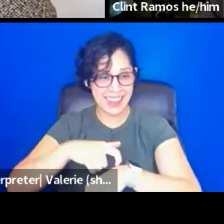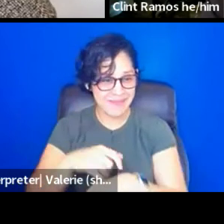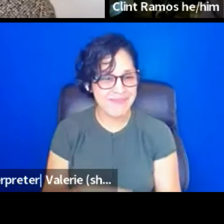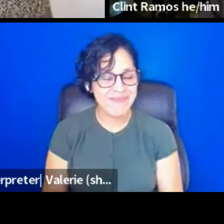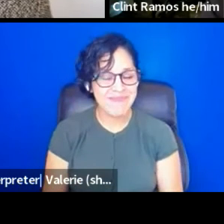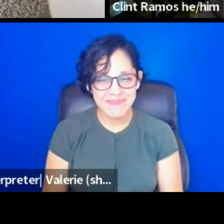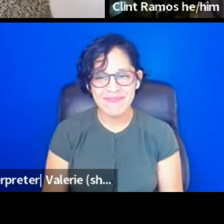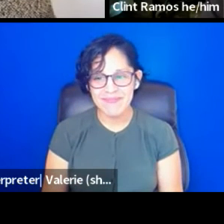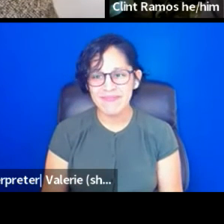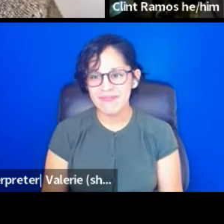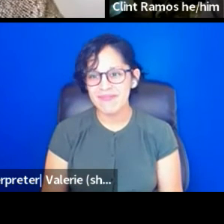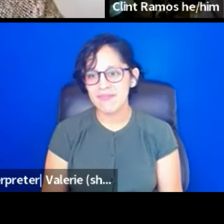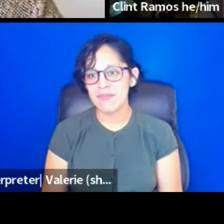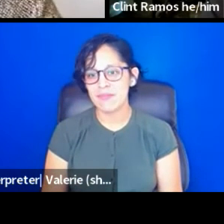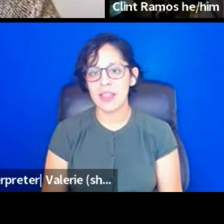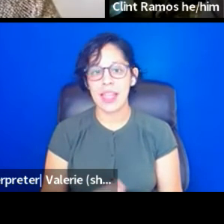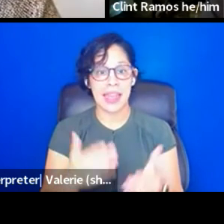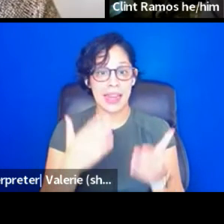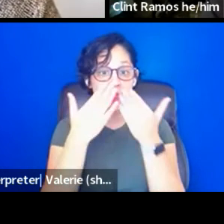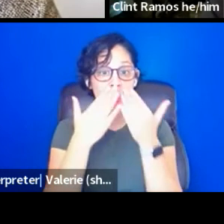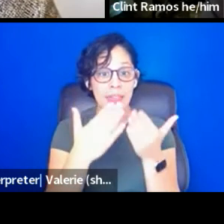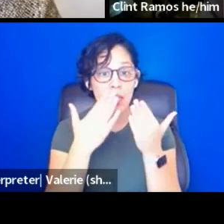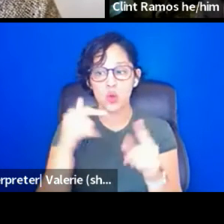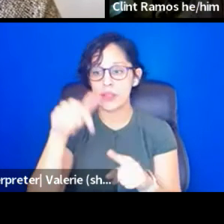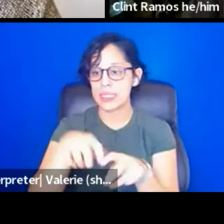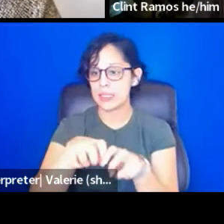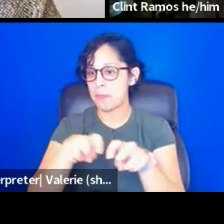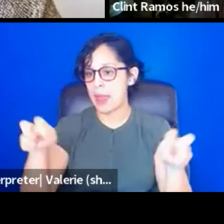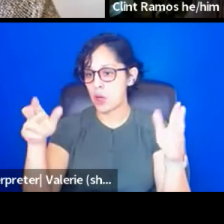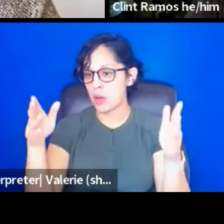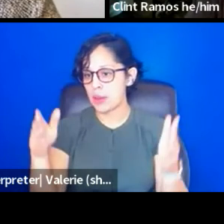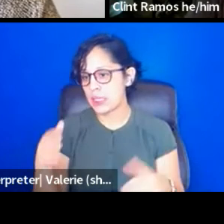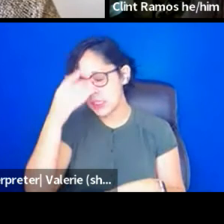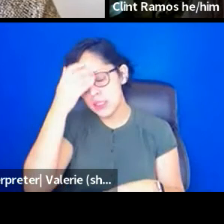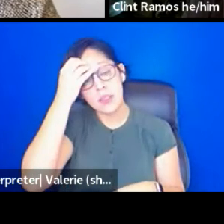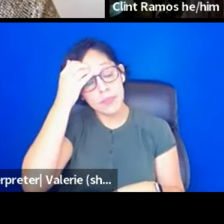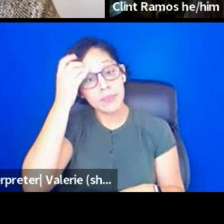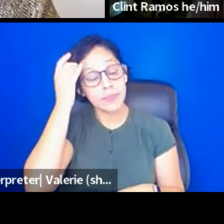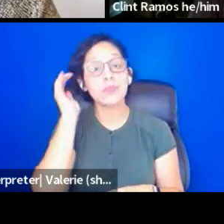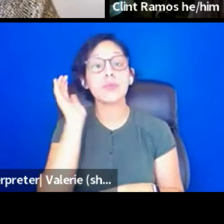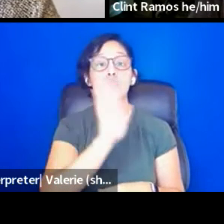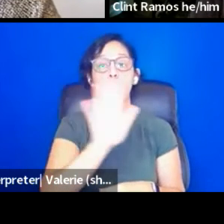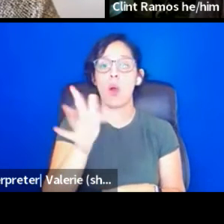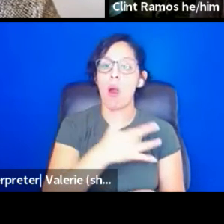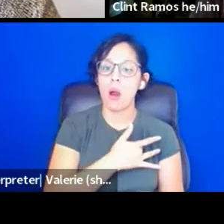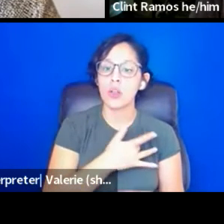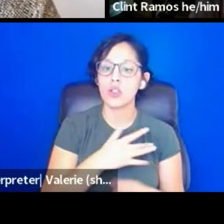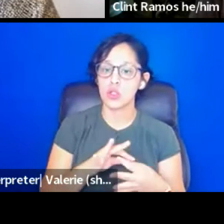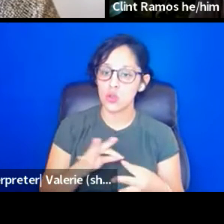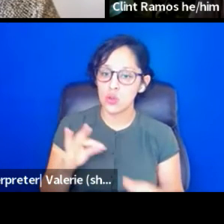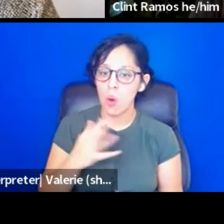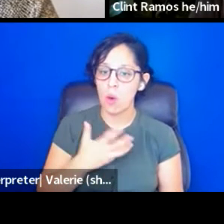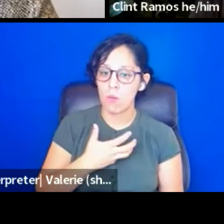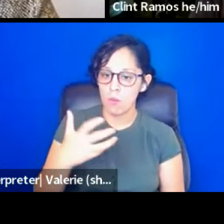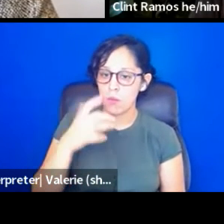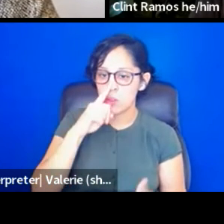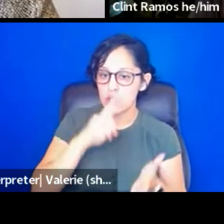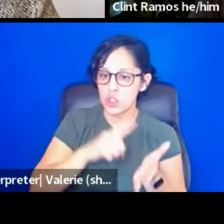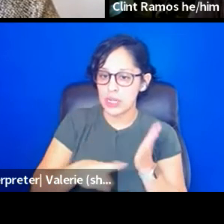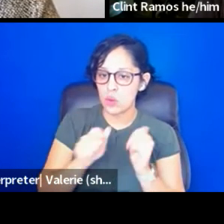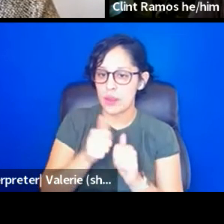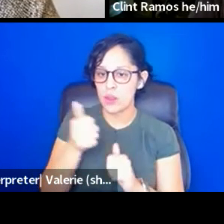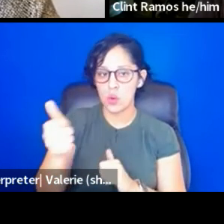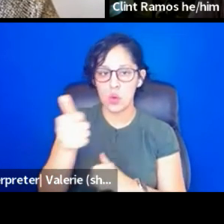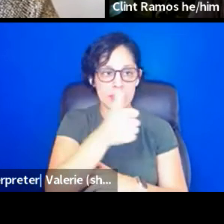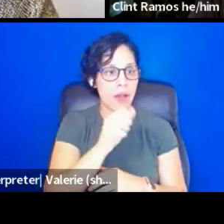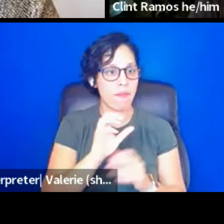And I want to first say a huge thank you to these panelists for your hearts and souls in checking with yourselves and the way that